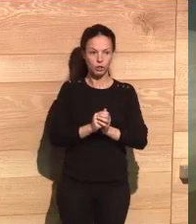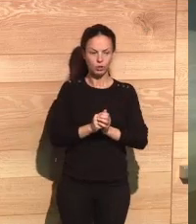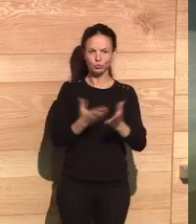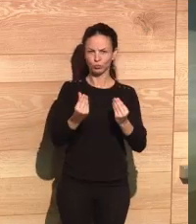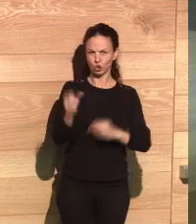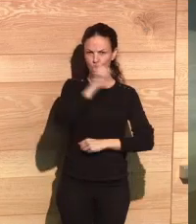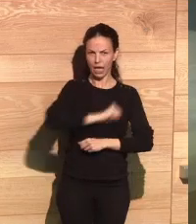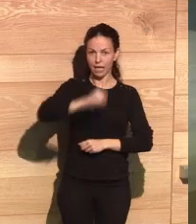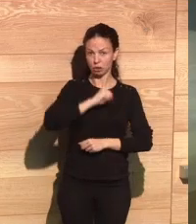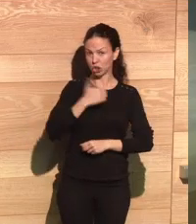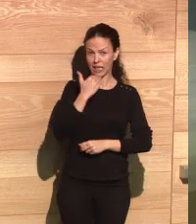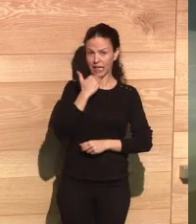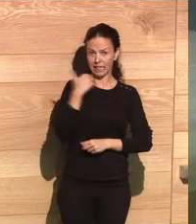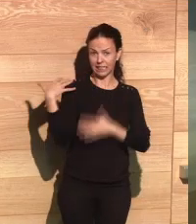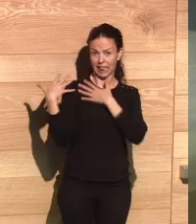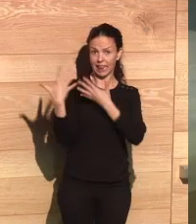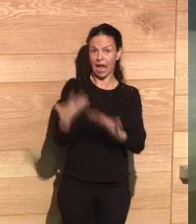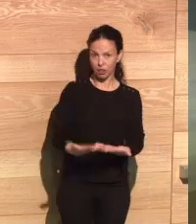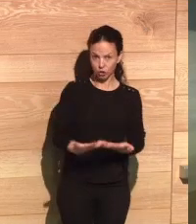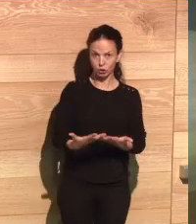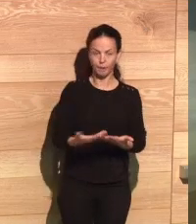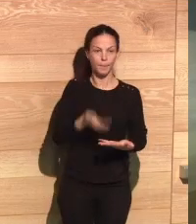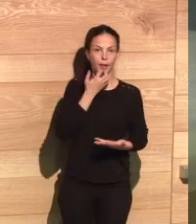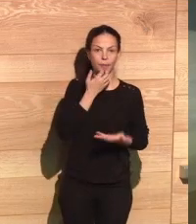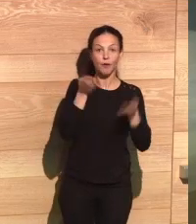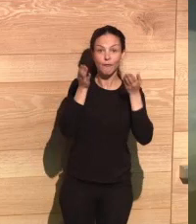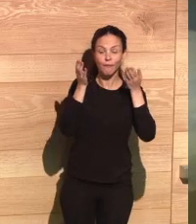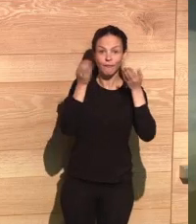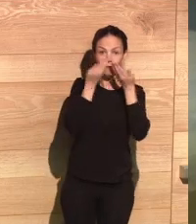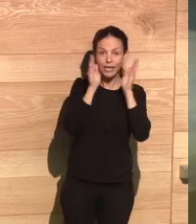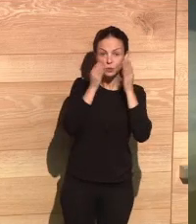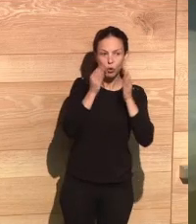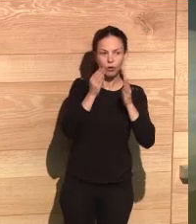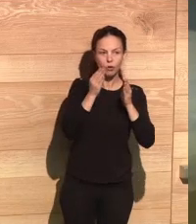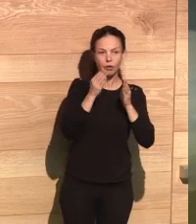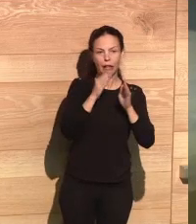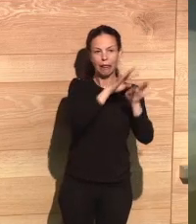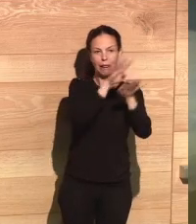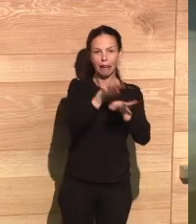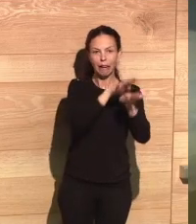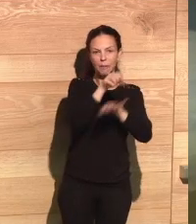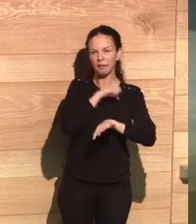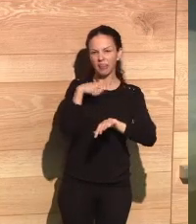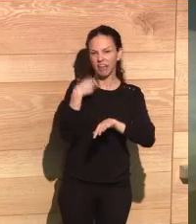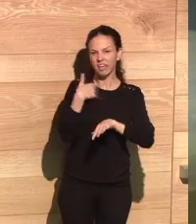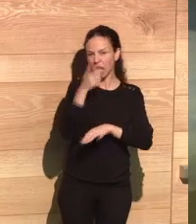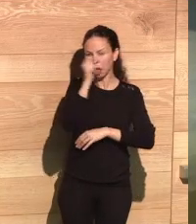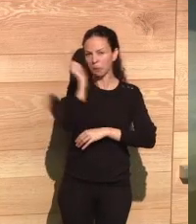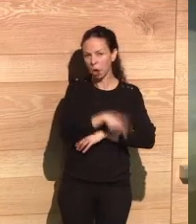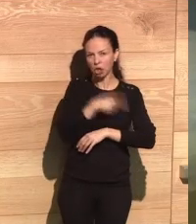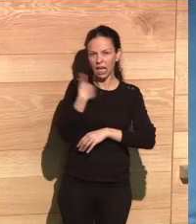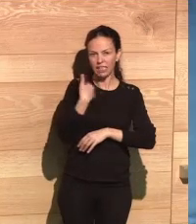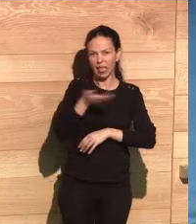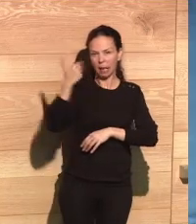this lesson that we had learned for many years or almost a decade. Facebook managed to convince us that privacy